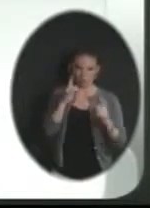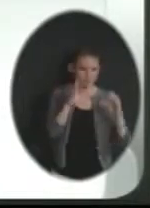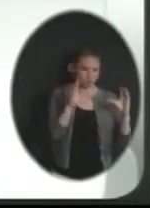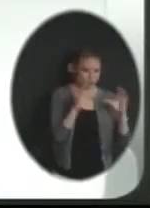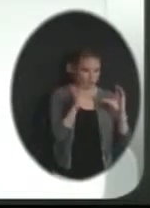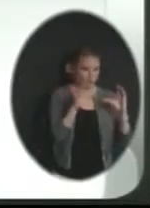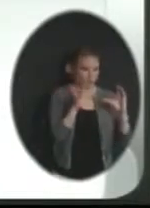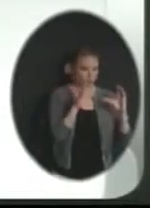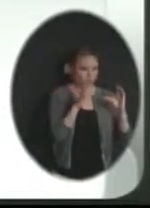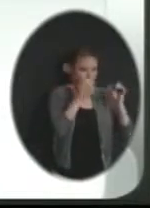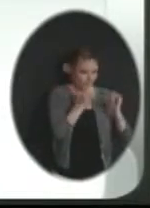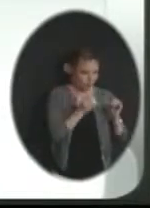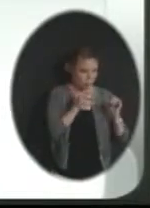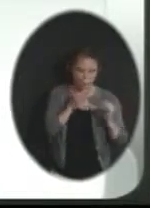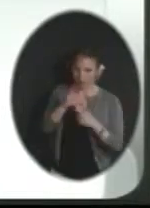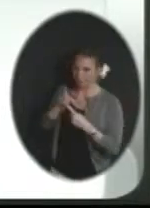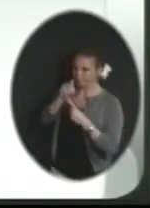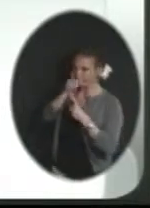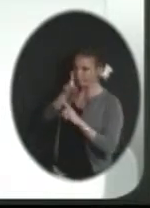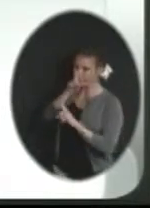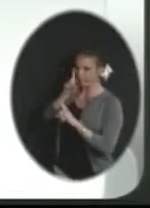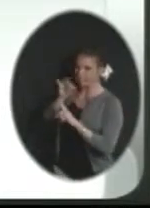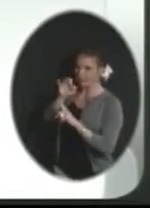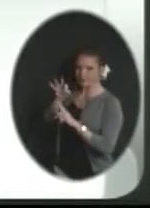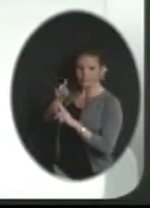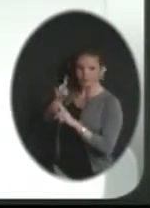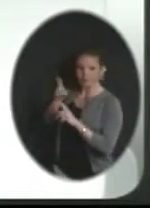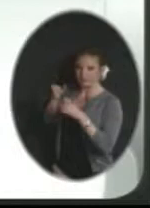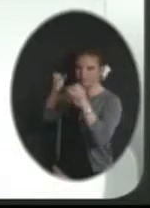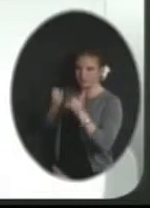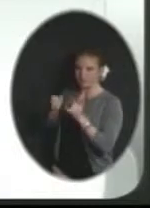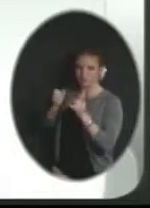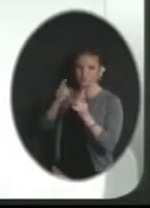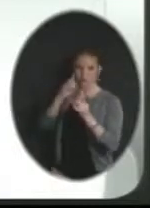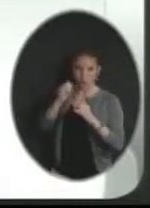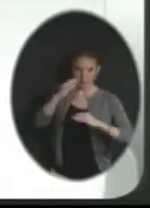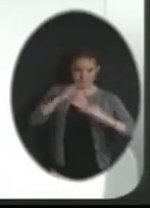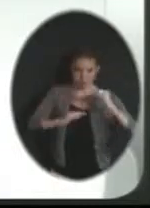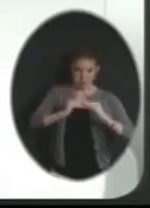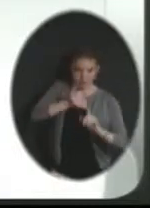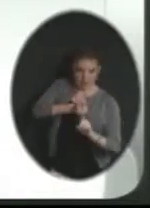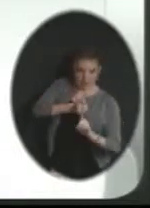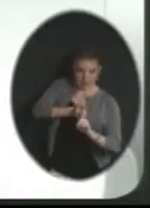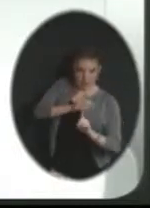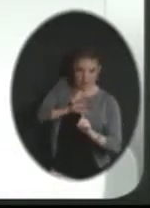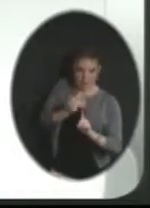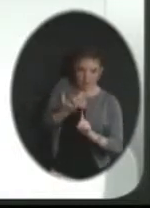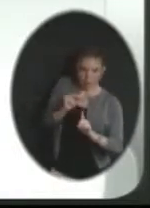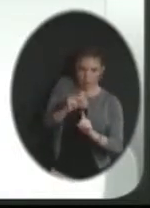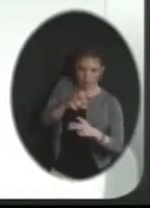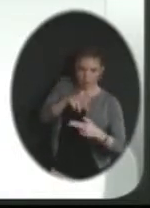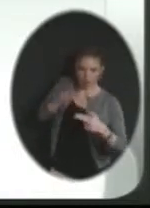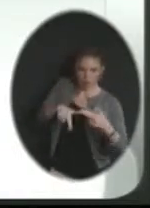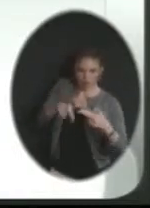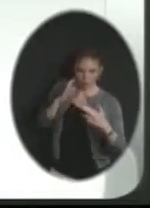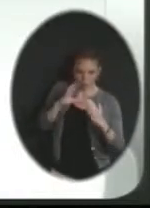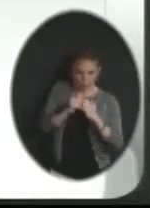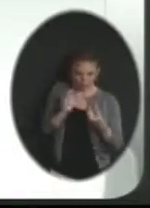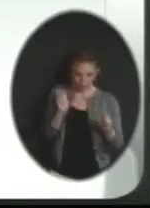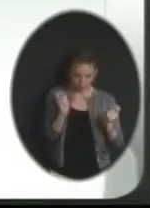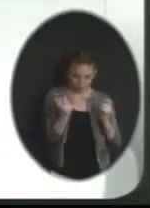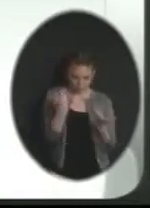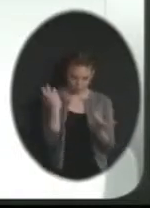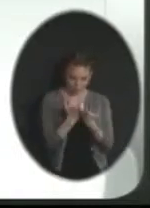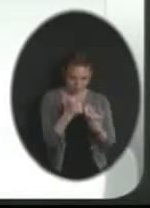individuals, or we can disaggregate by the different buildings, so that a building can actually get their results and be able to react to those